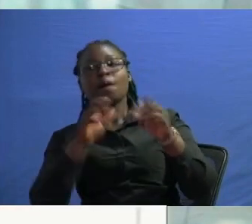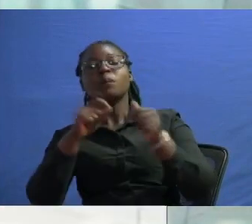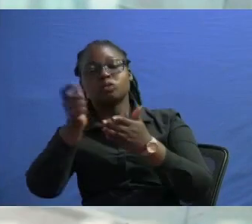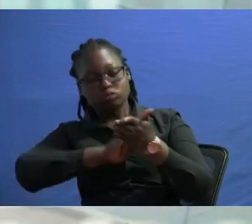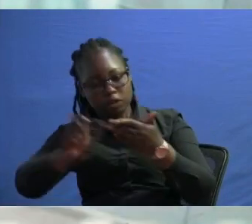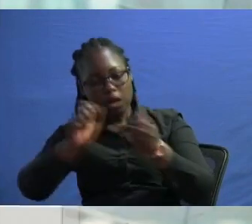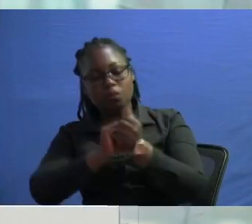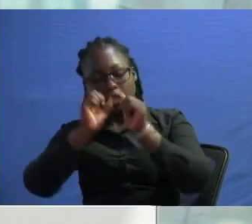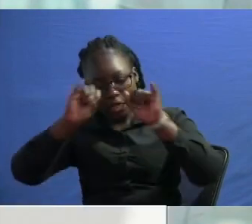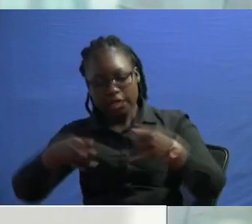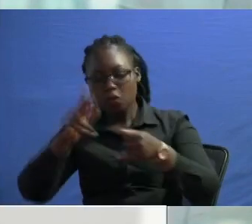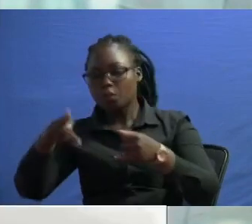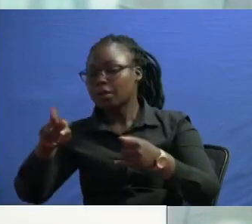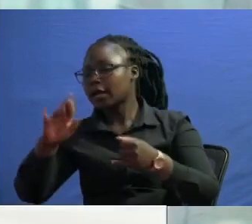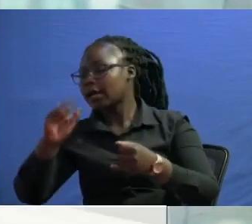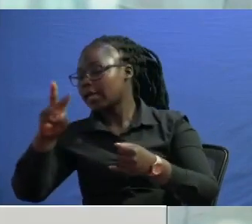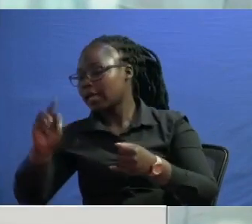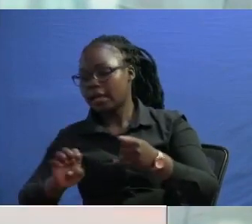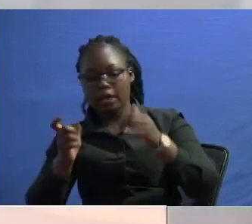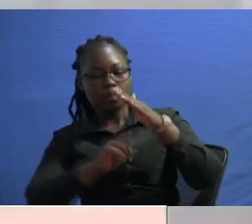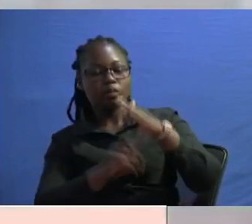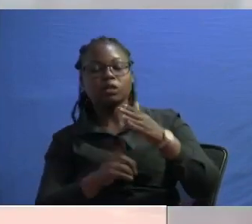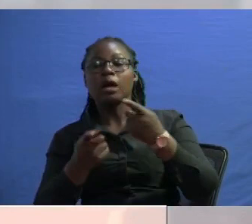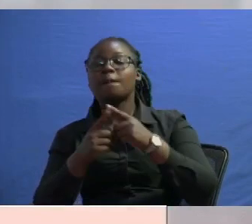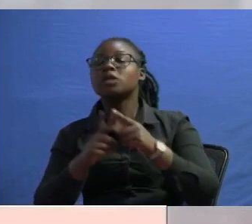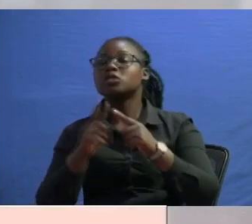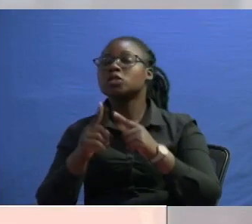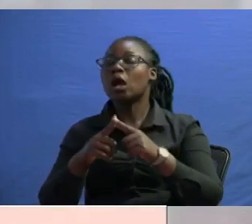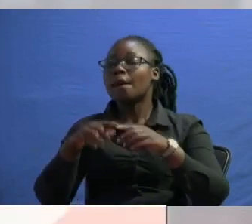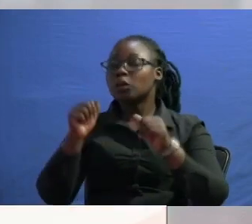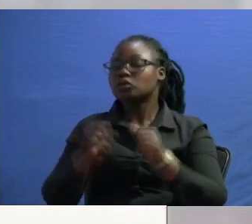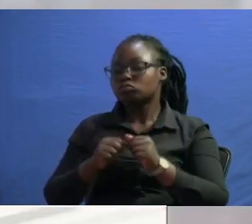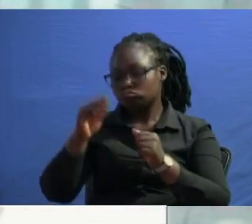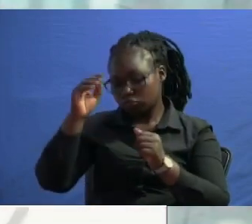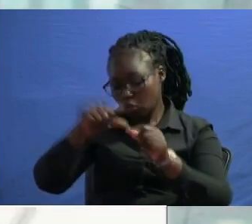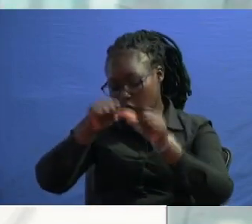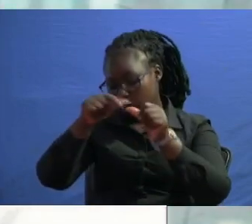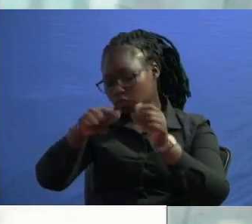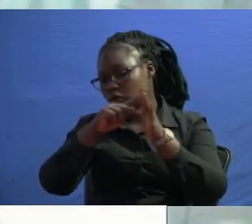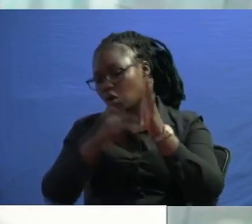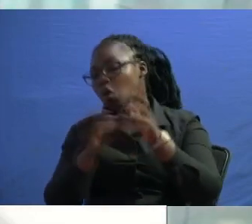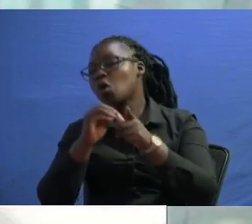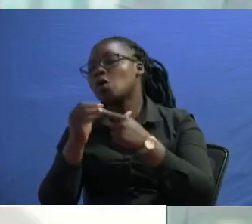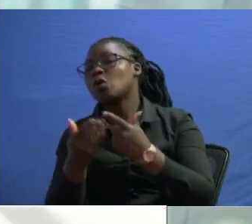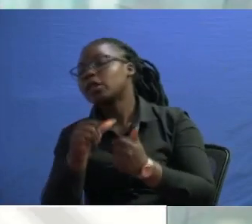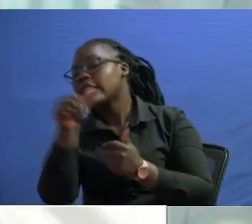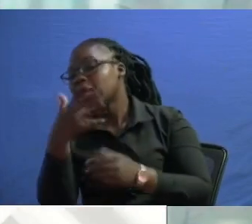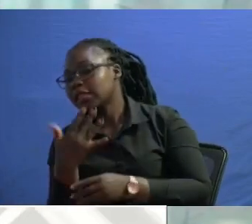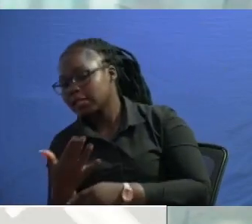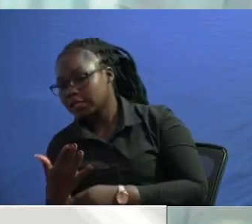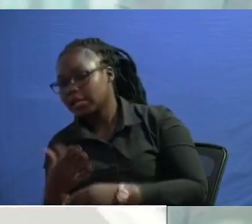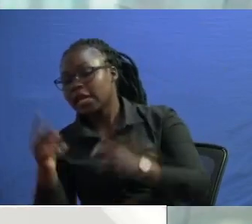new prime minister in case they are not willing to proceed with this particular contract or another thing